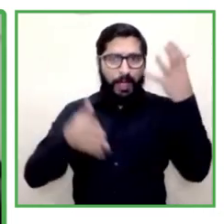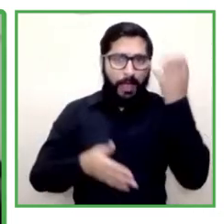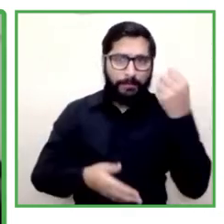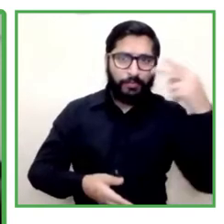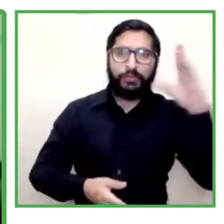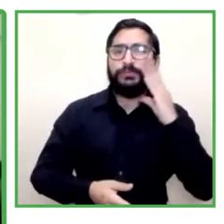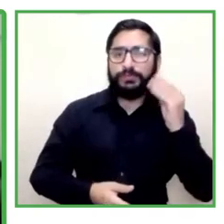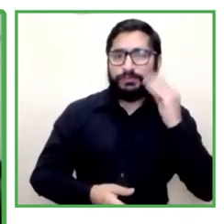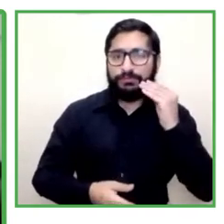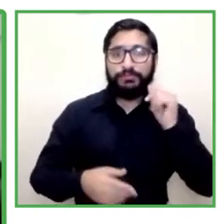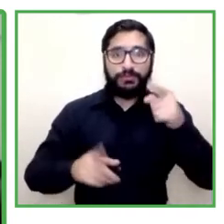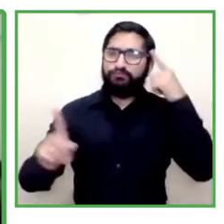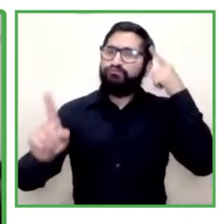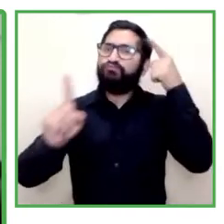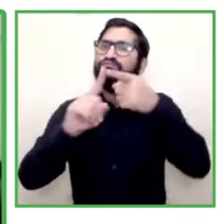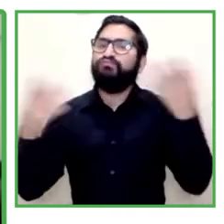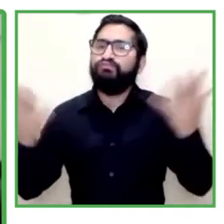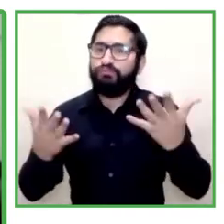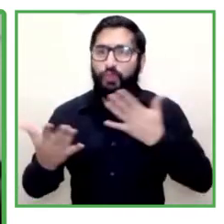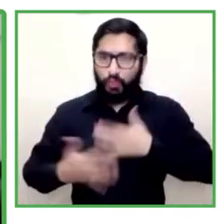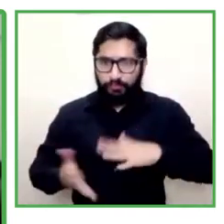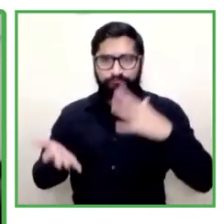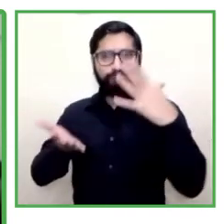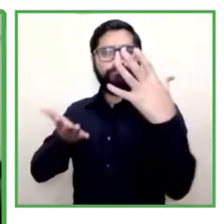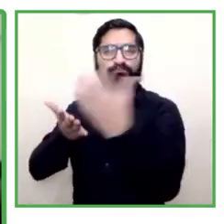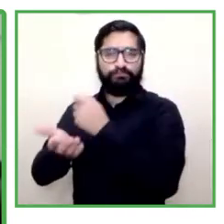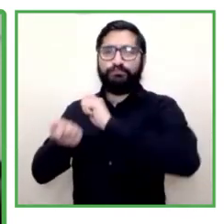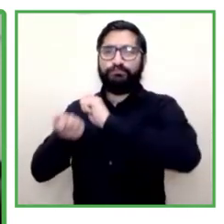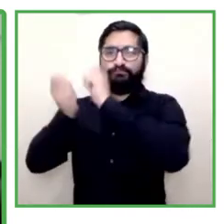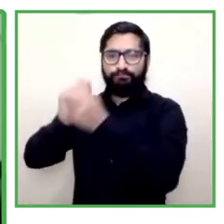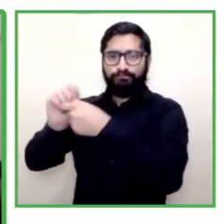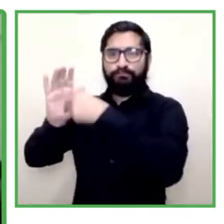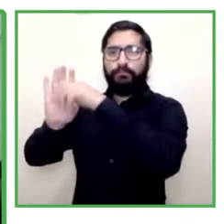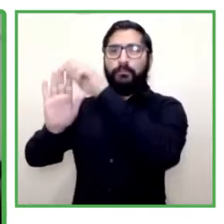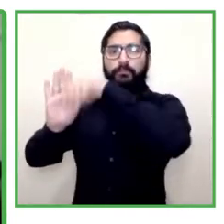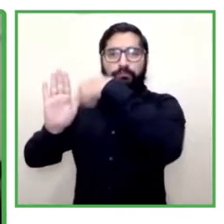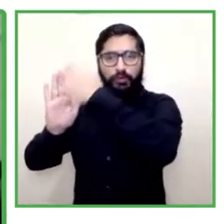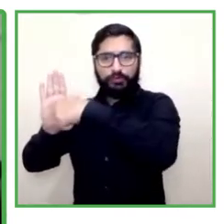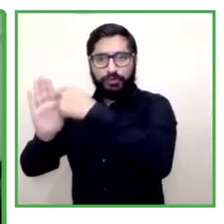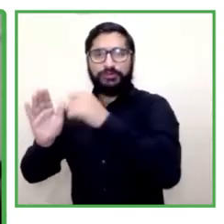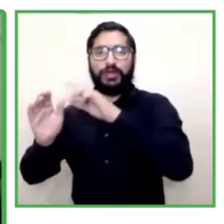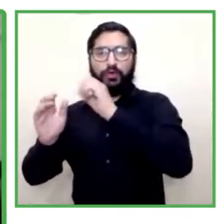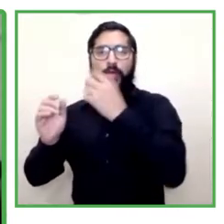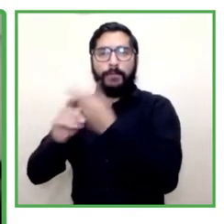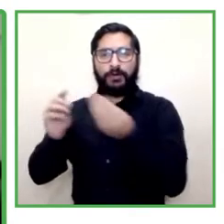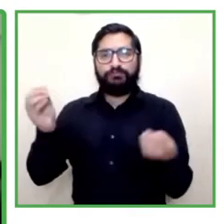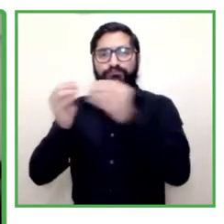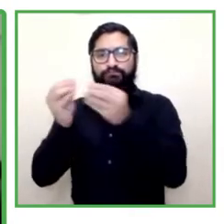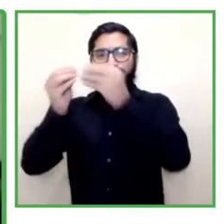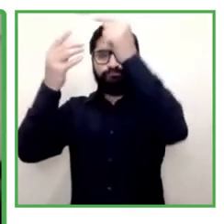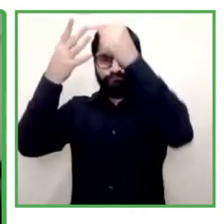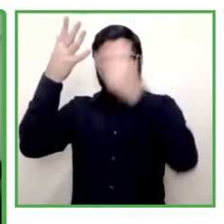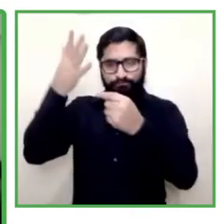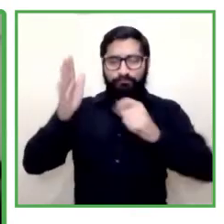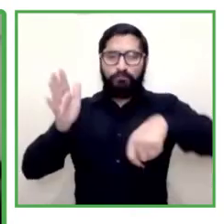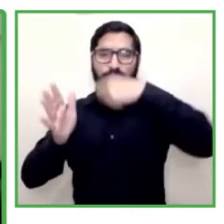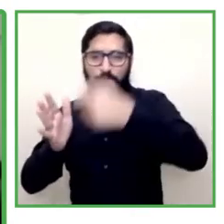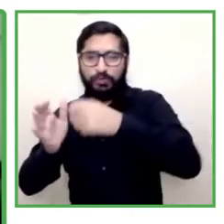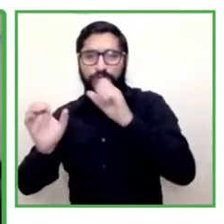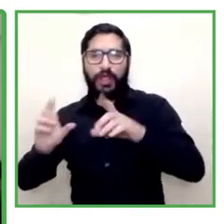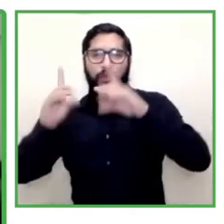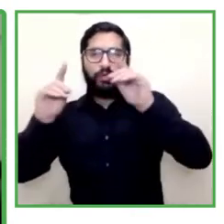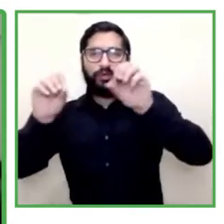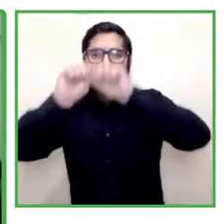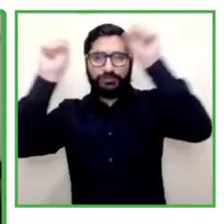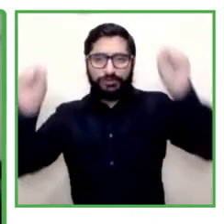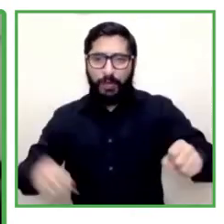we've created the program mass inclusion which has allowed us to design a governance system which is based